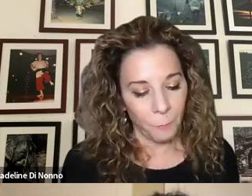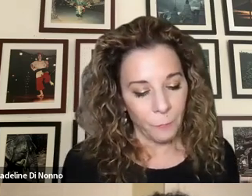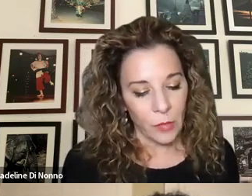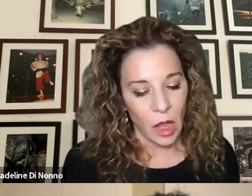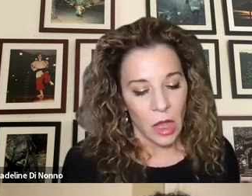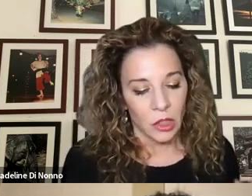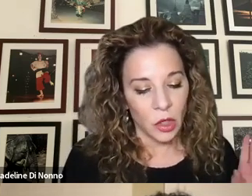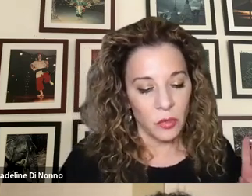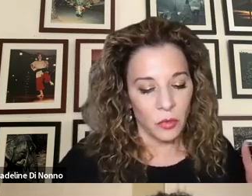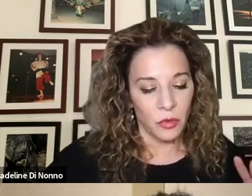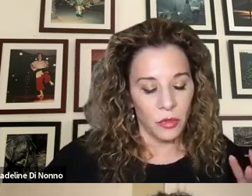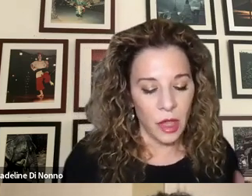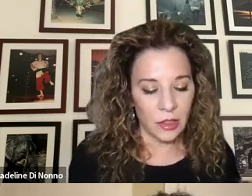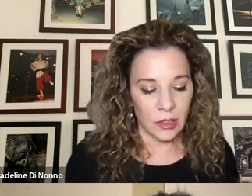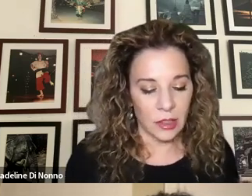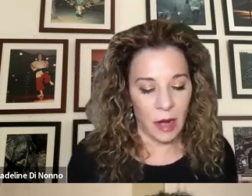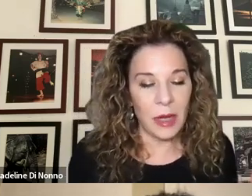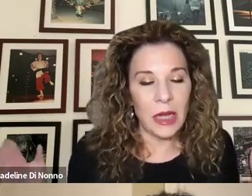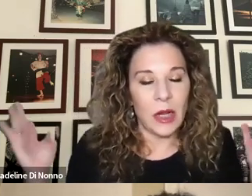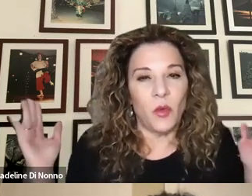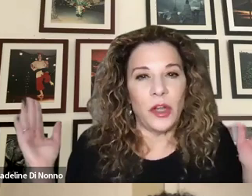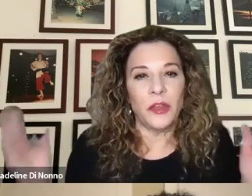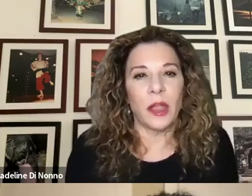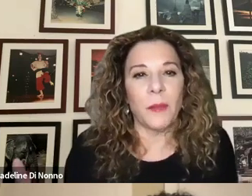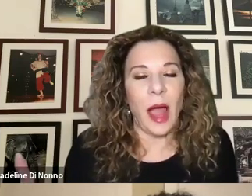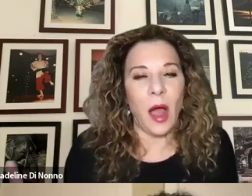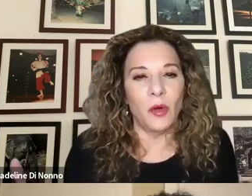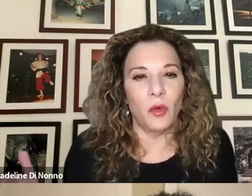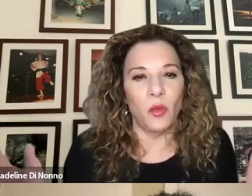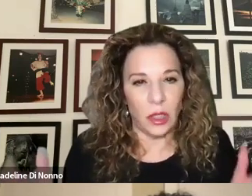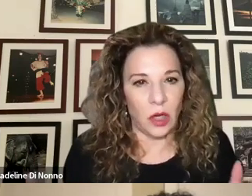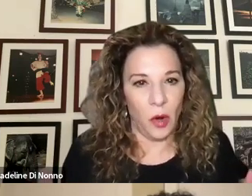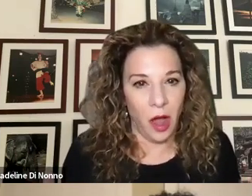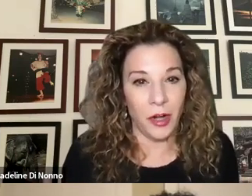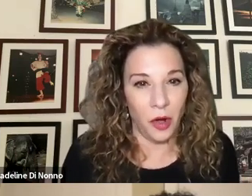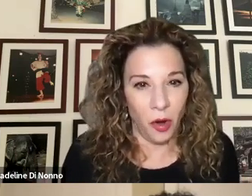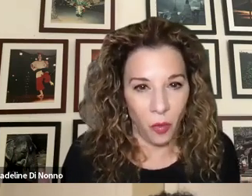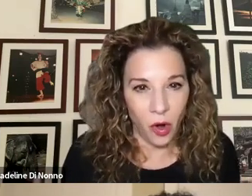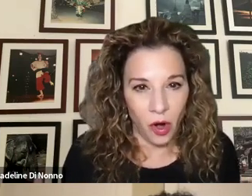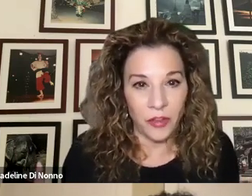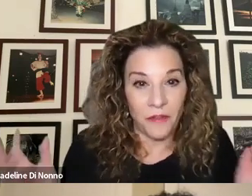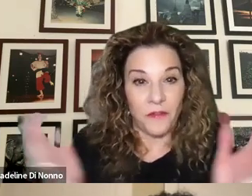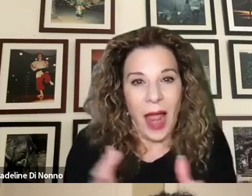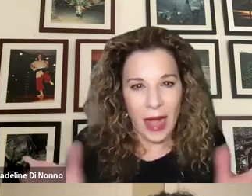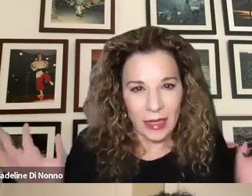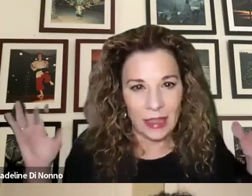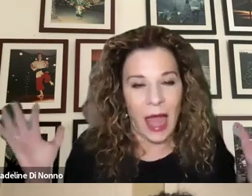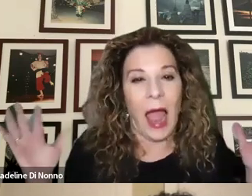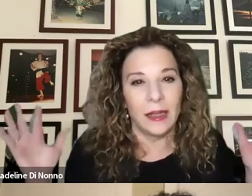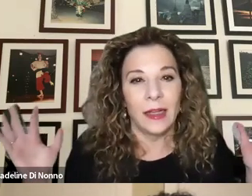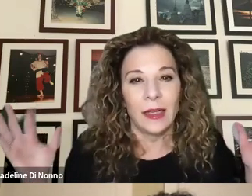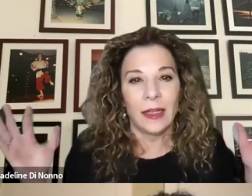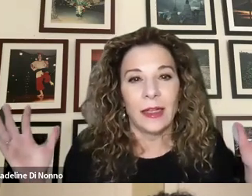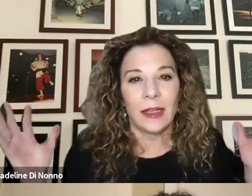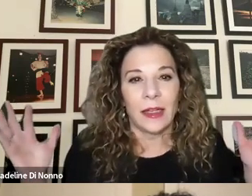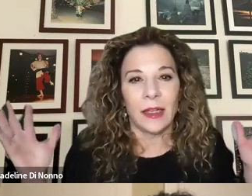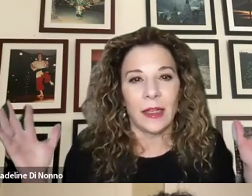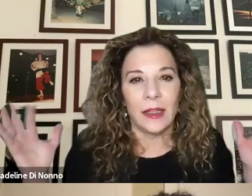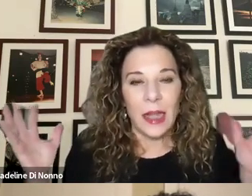so this, I mean, when you think about what's going on in our world, the fact that